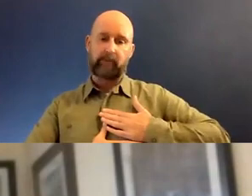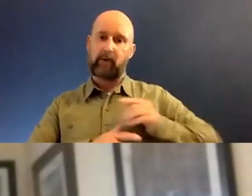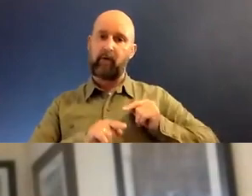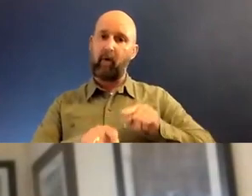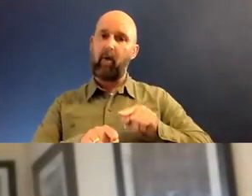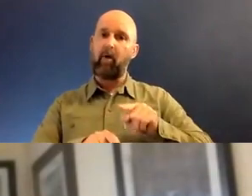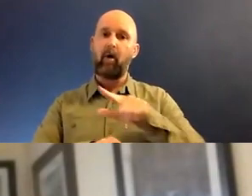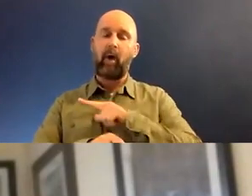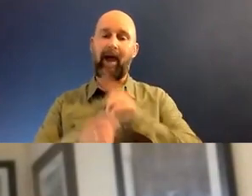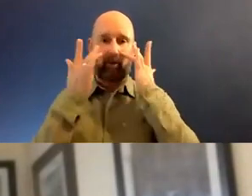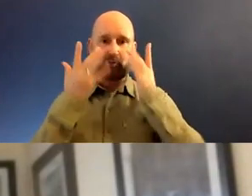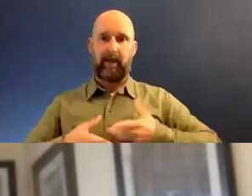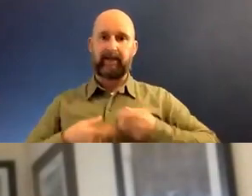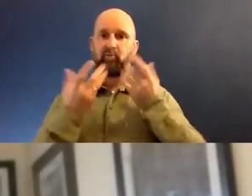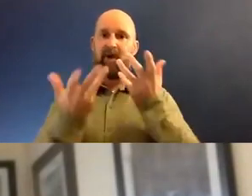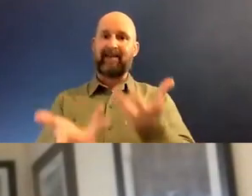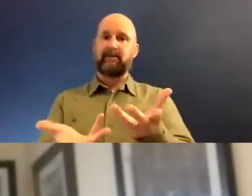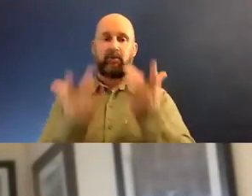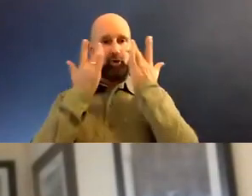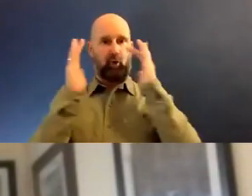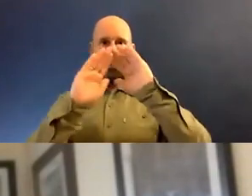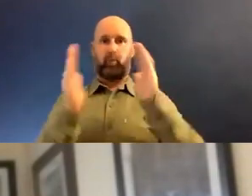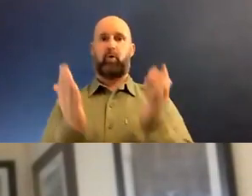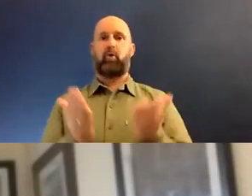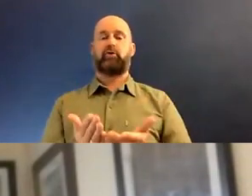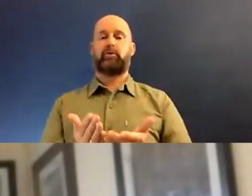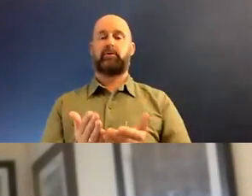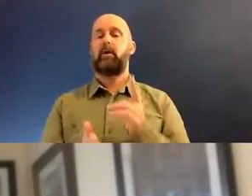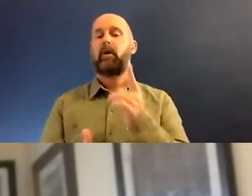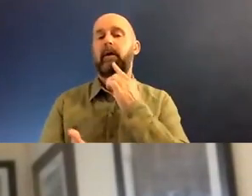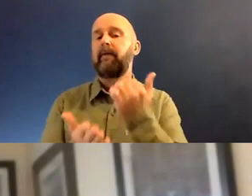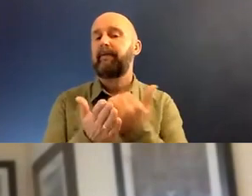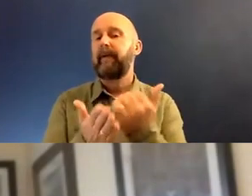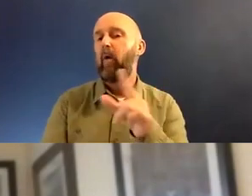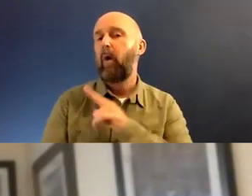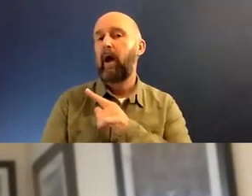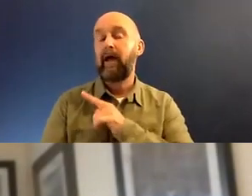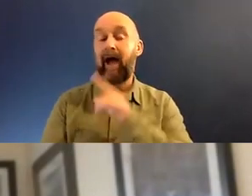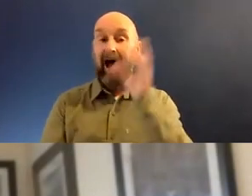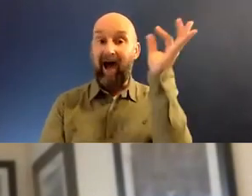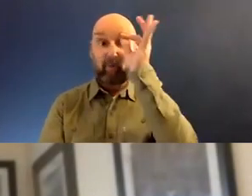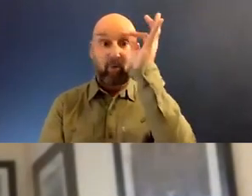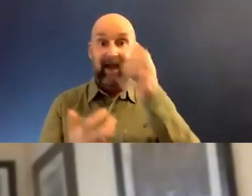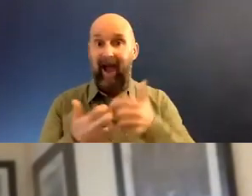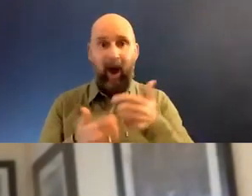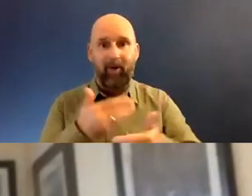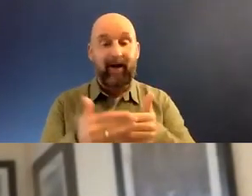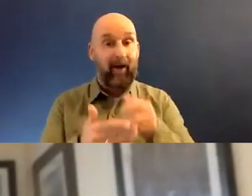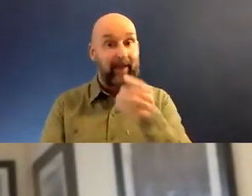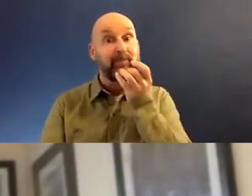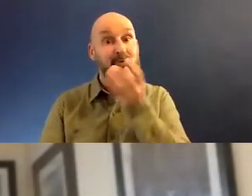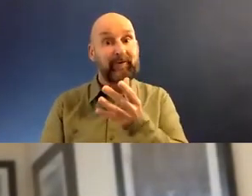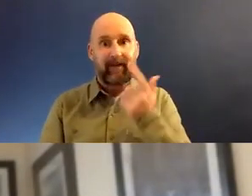to express myself in the world. And I, it's great. It's fine. I've got no idea how that works. And that's a beautiful thing.